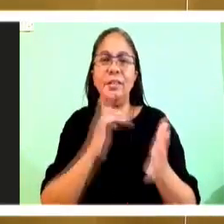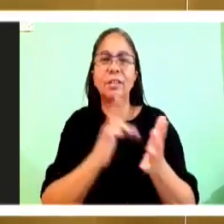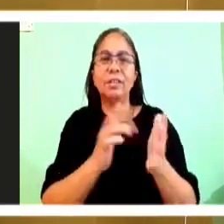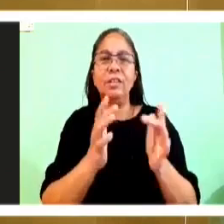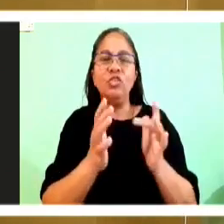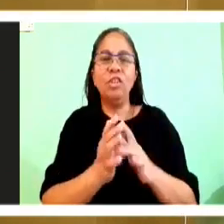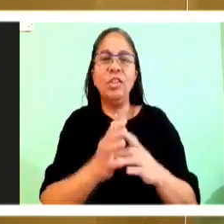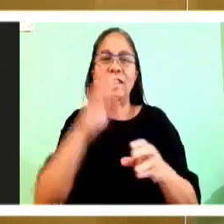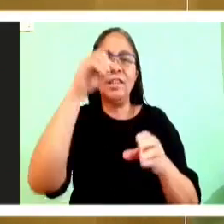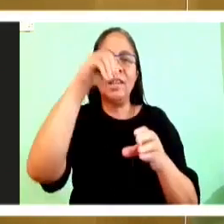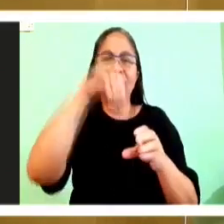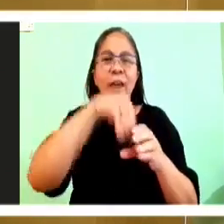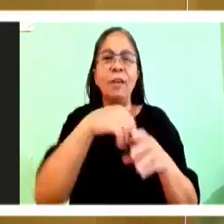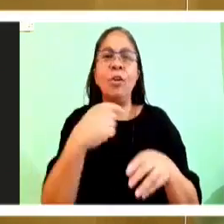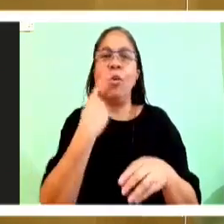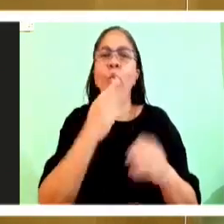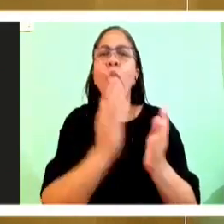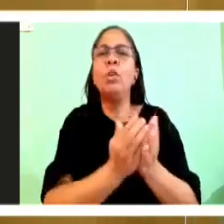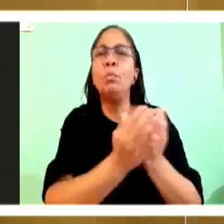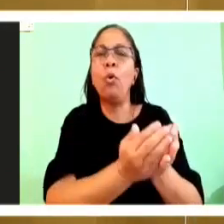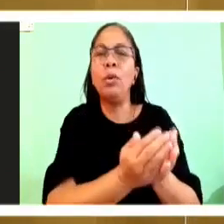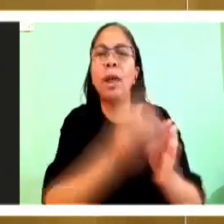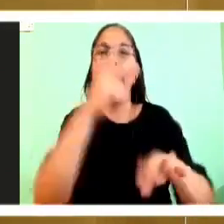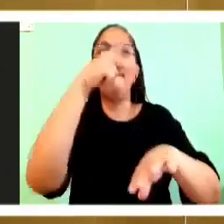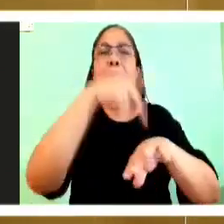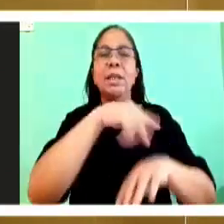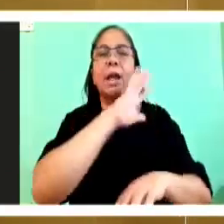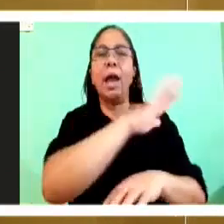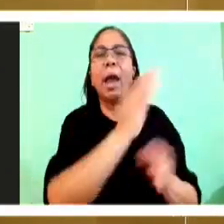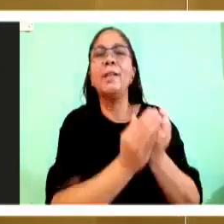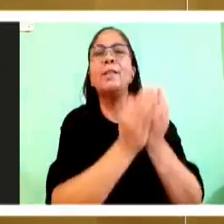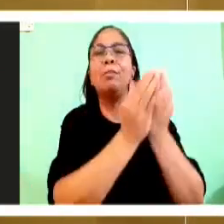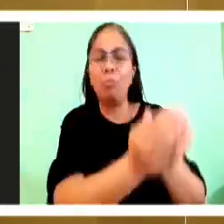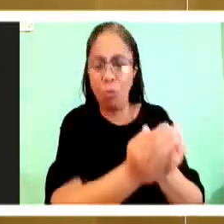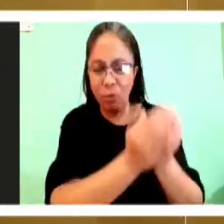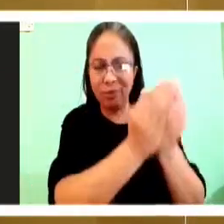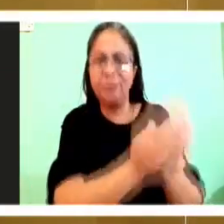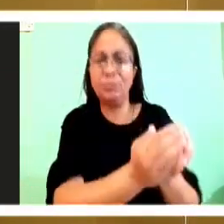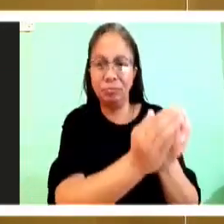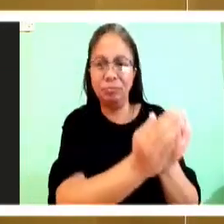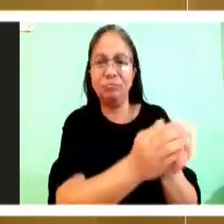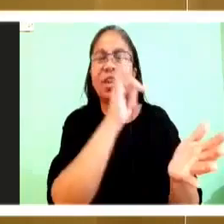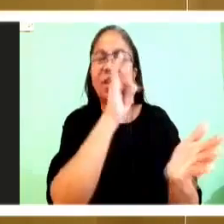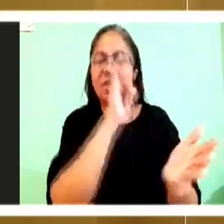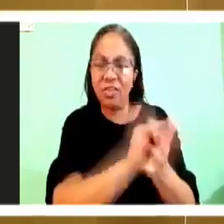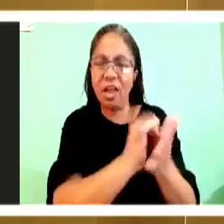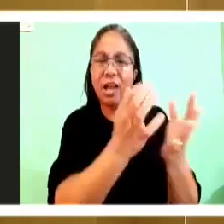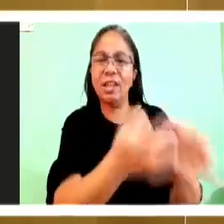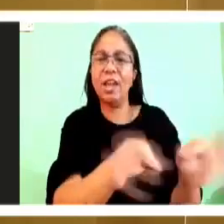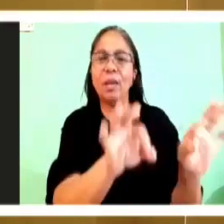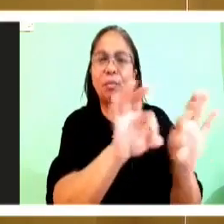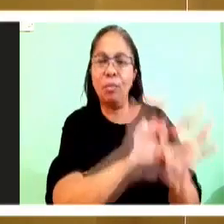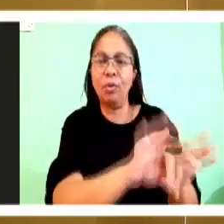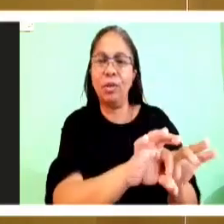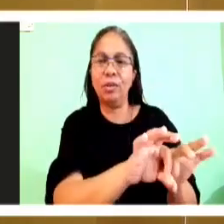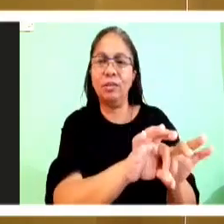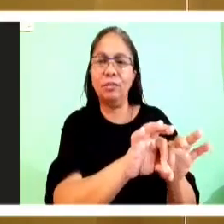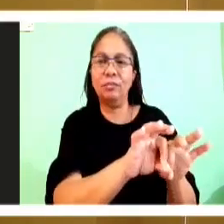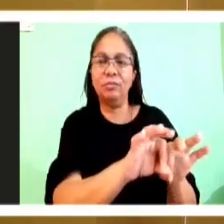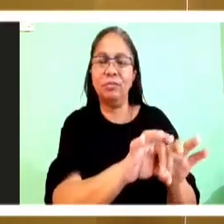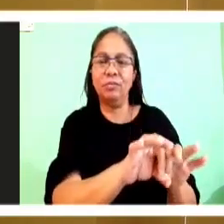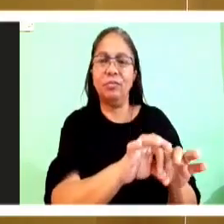boat. He got into Simon's boat and was teaching from